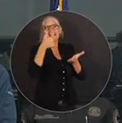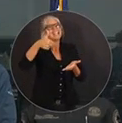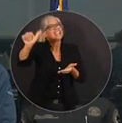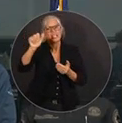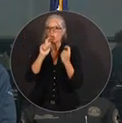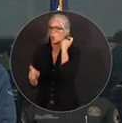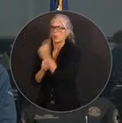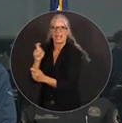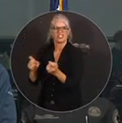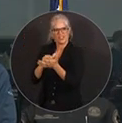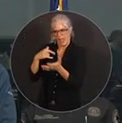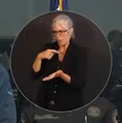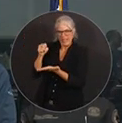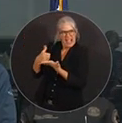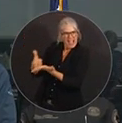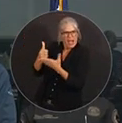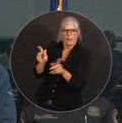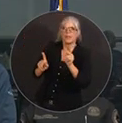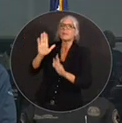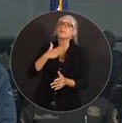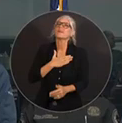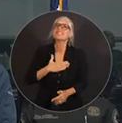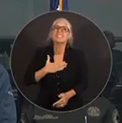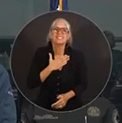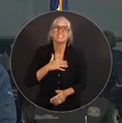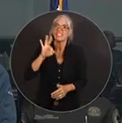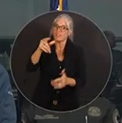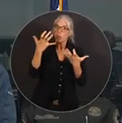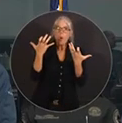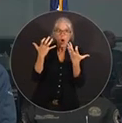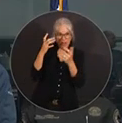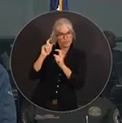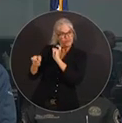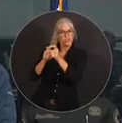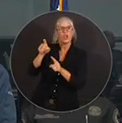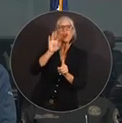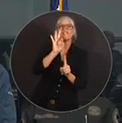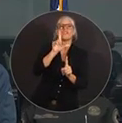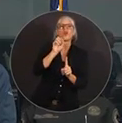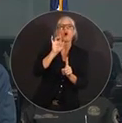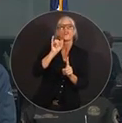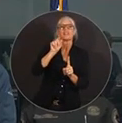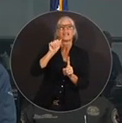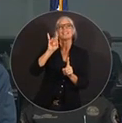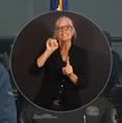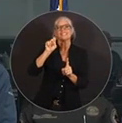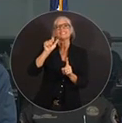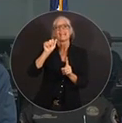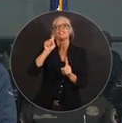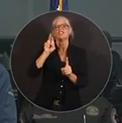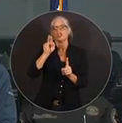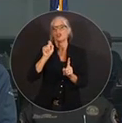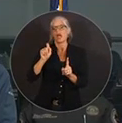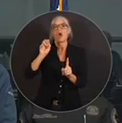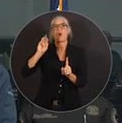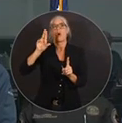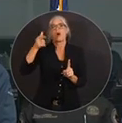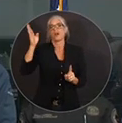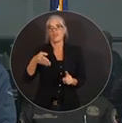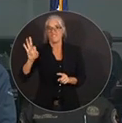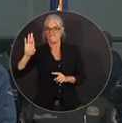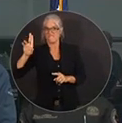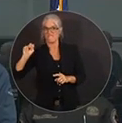So please, if you want to do that, you can go to FloridaDisasterFund.org, FloridaDisasterFund.org. You can also text DISASTER to